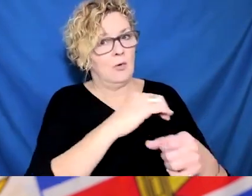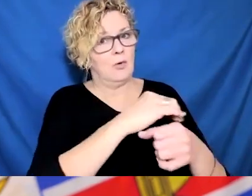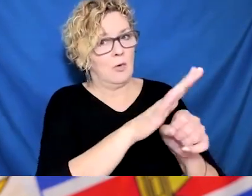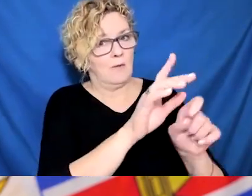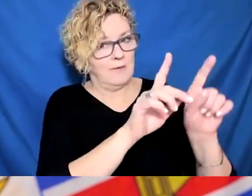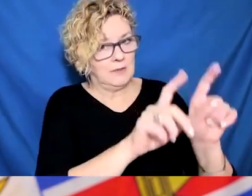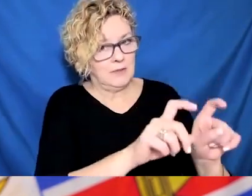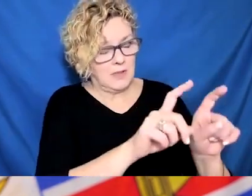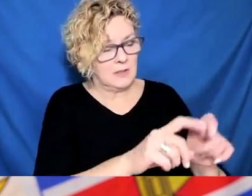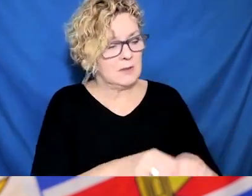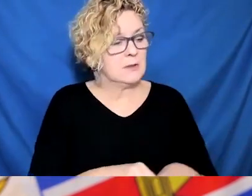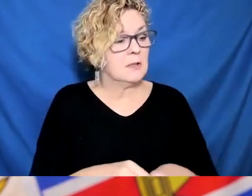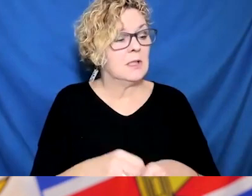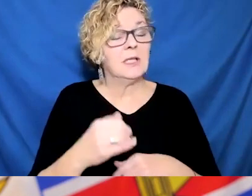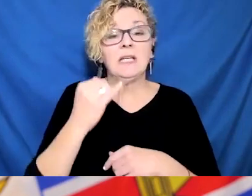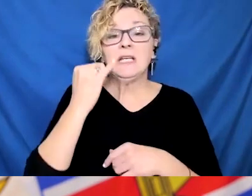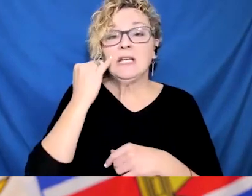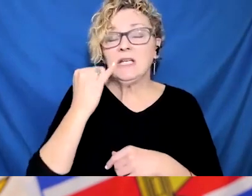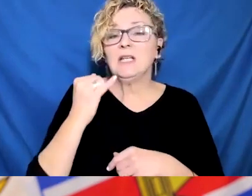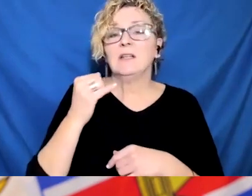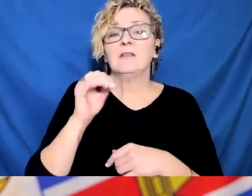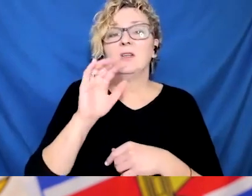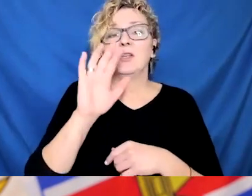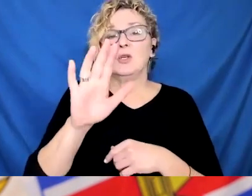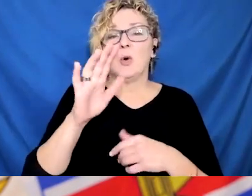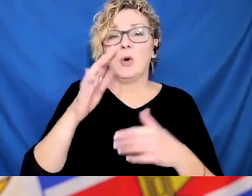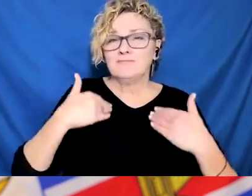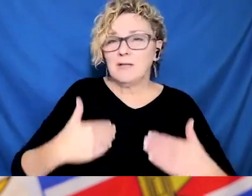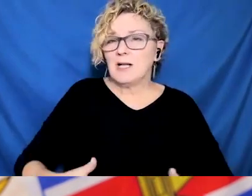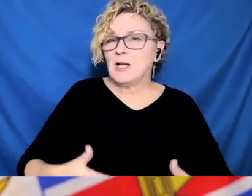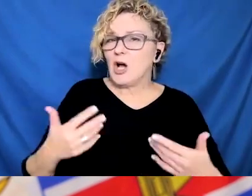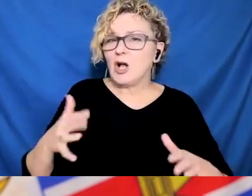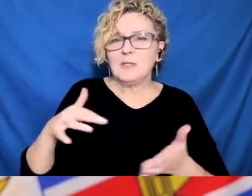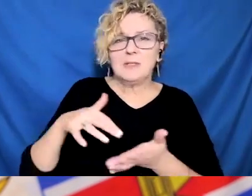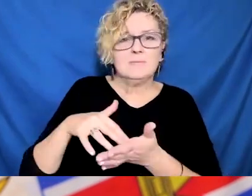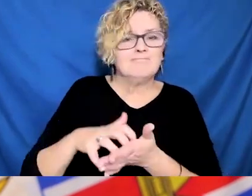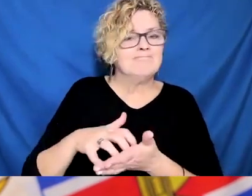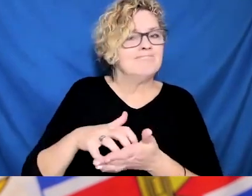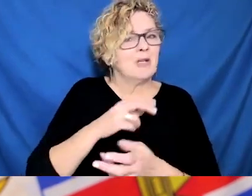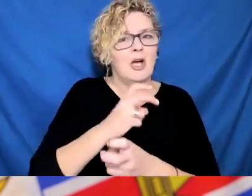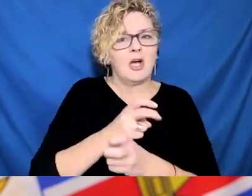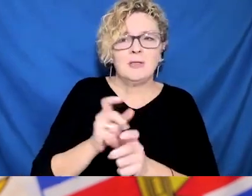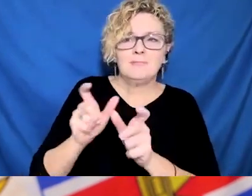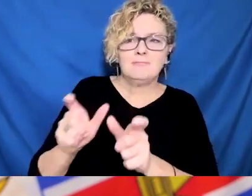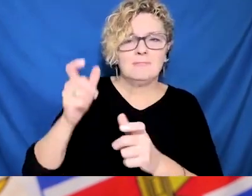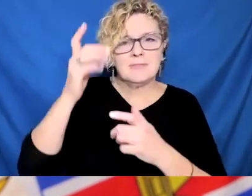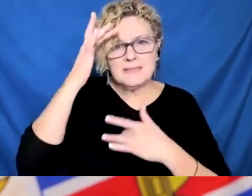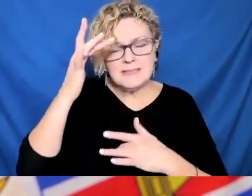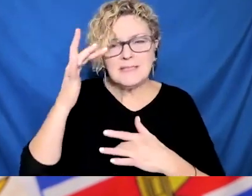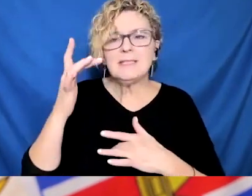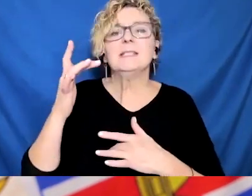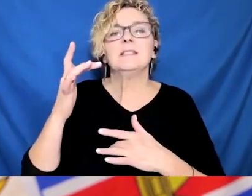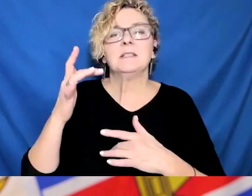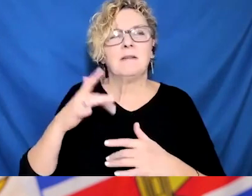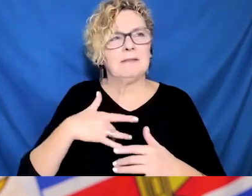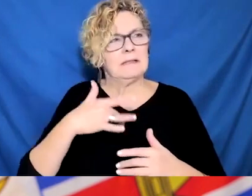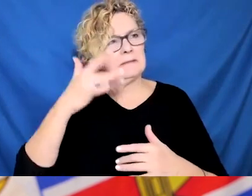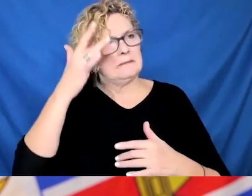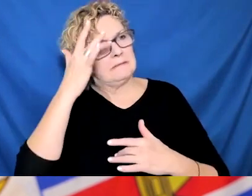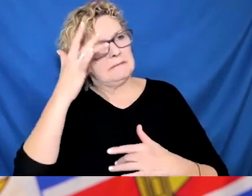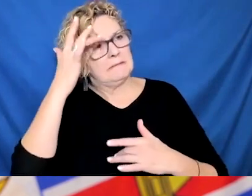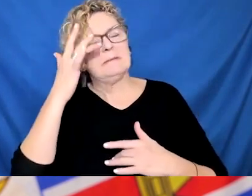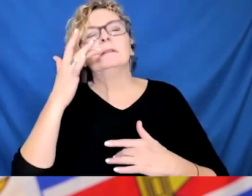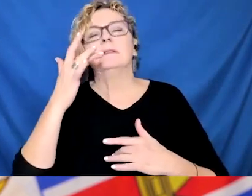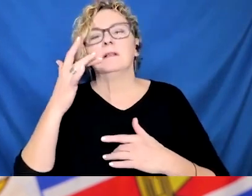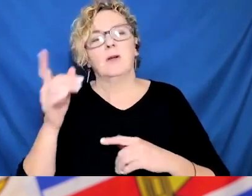And there is increasing evidence that the social isolation can impact children's development by limiting their opportunities for